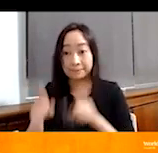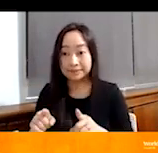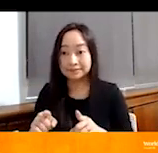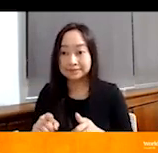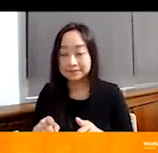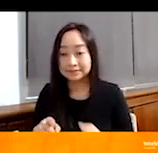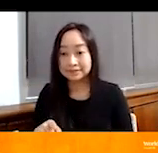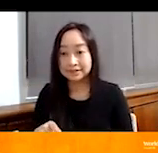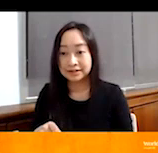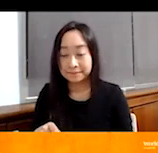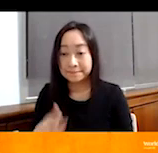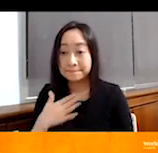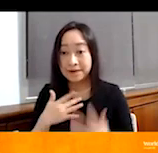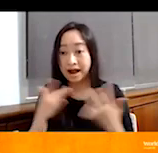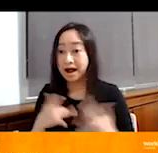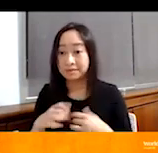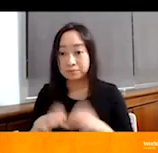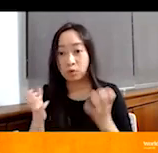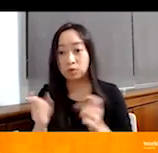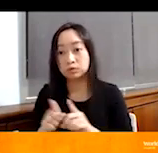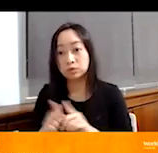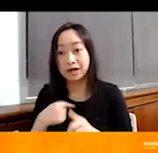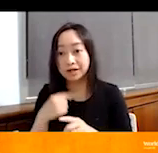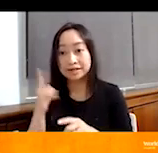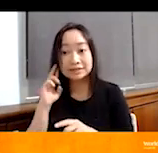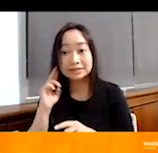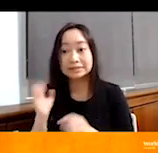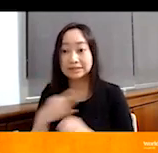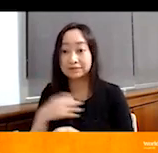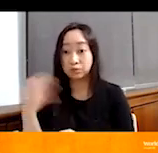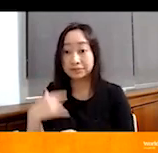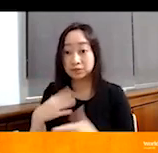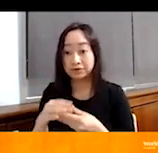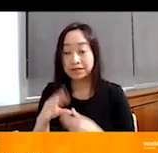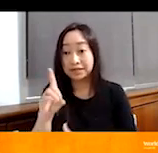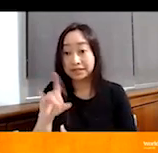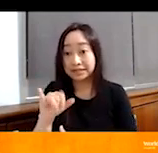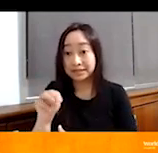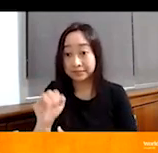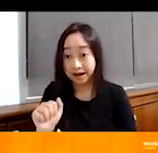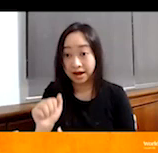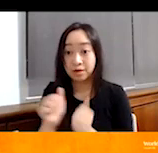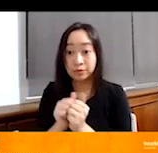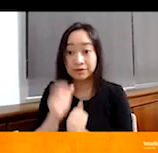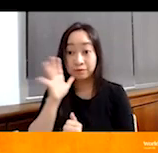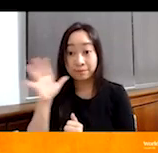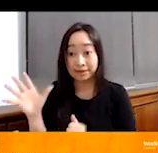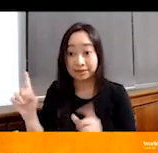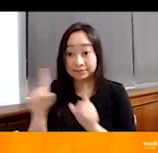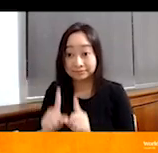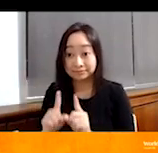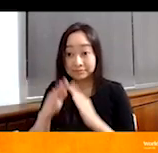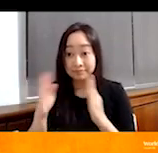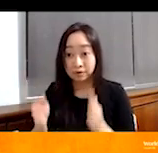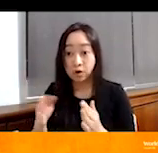and I, my heart was broken too, I heard staff tell me the story. Uh, Dima was home alone with her grandmother. She's from a